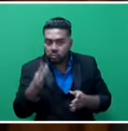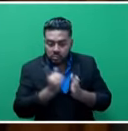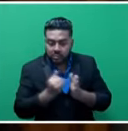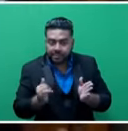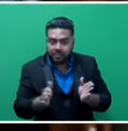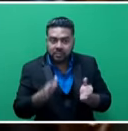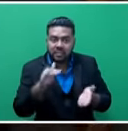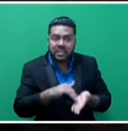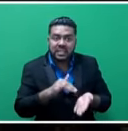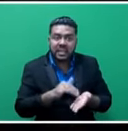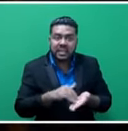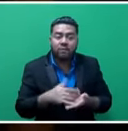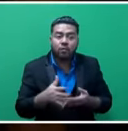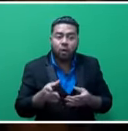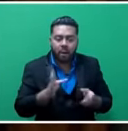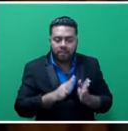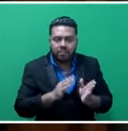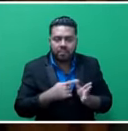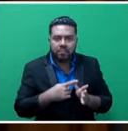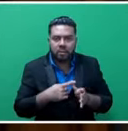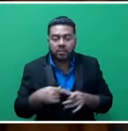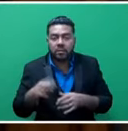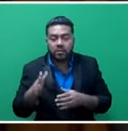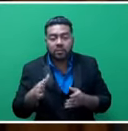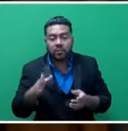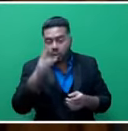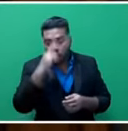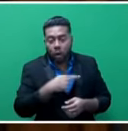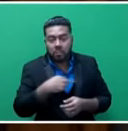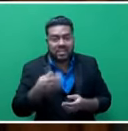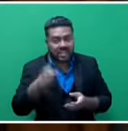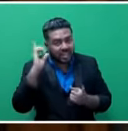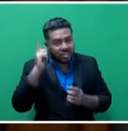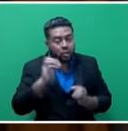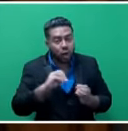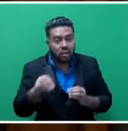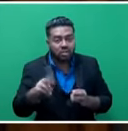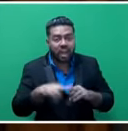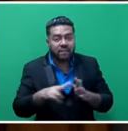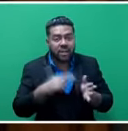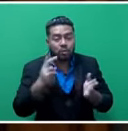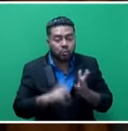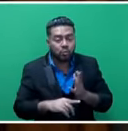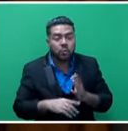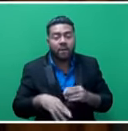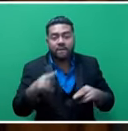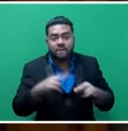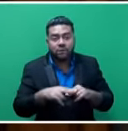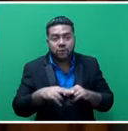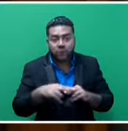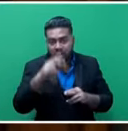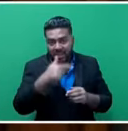the Centre for Appropriate Technology Development, Corpus Christi Teachers College, Fiji National University, Fulton Adventist University